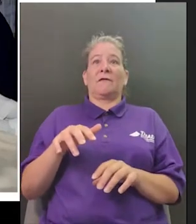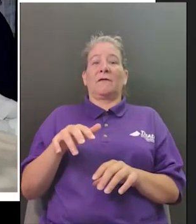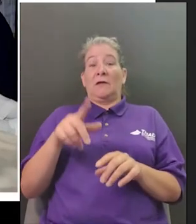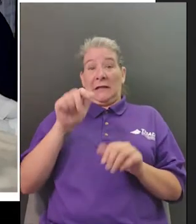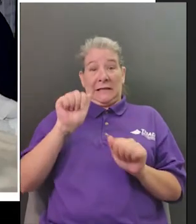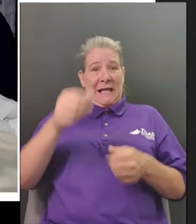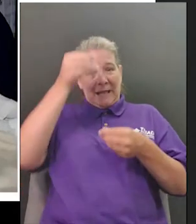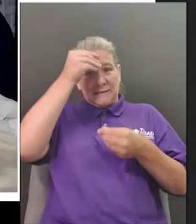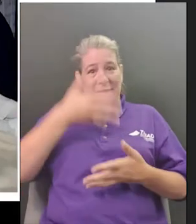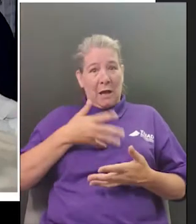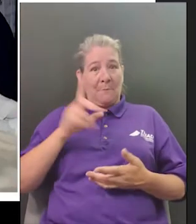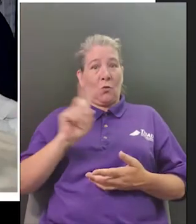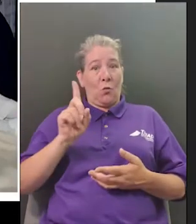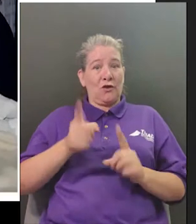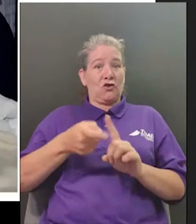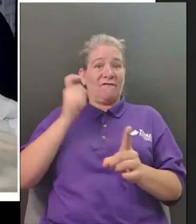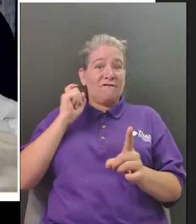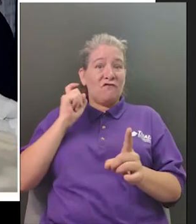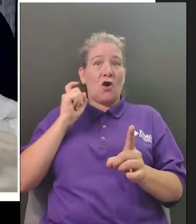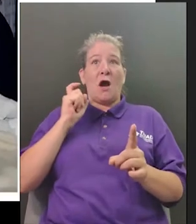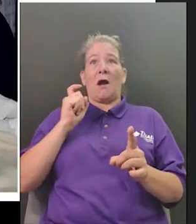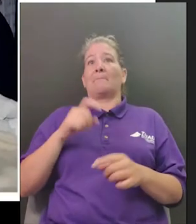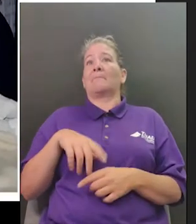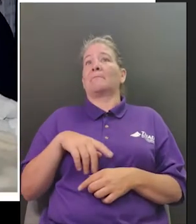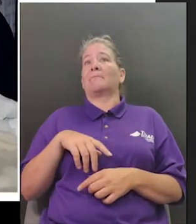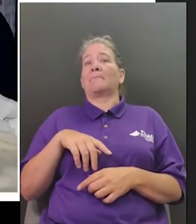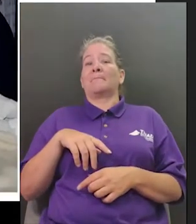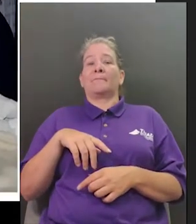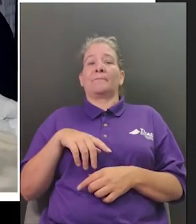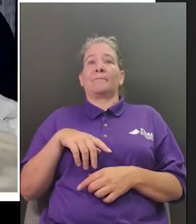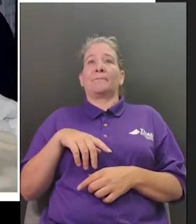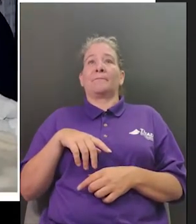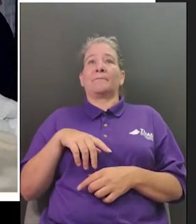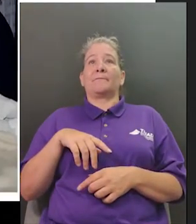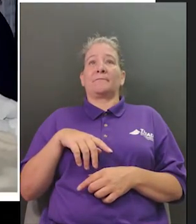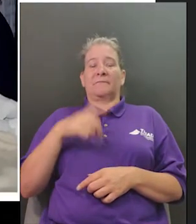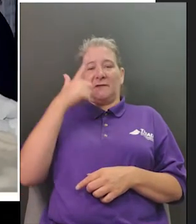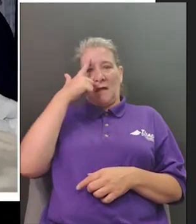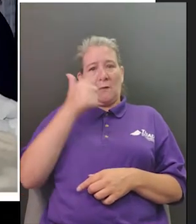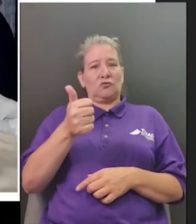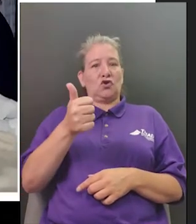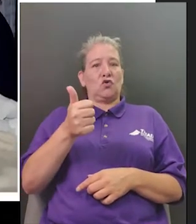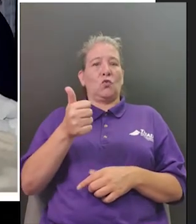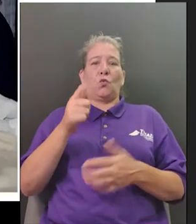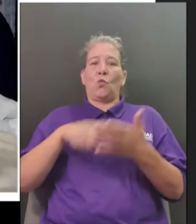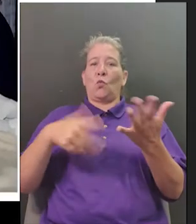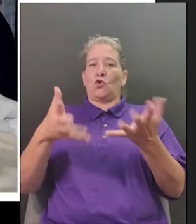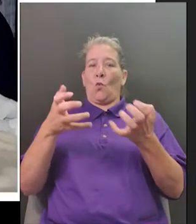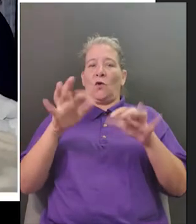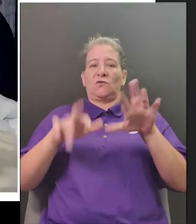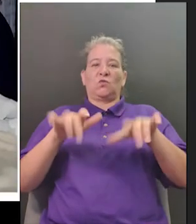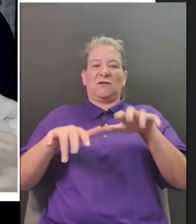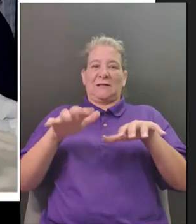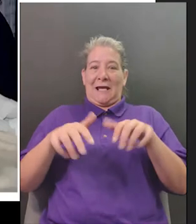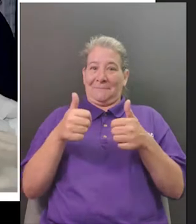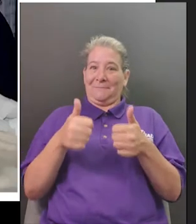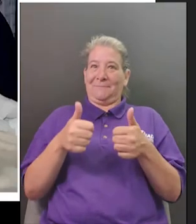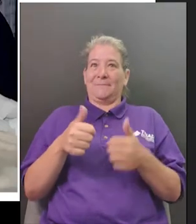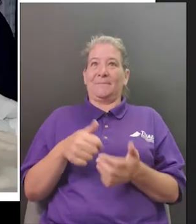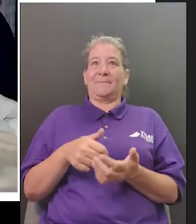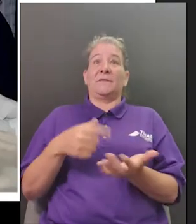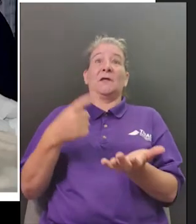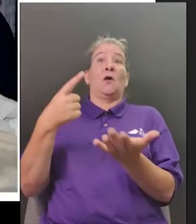to but i have a question for you because we're going to look at some of the ways that first